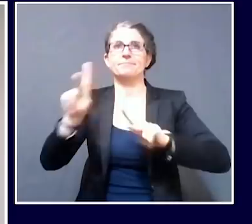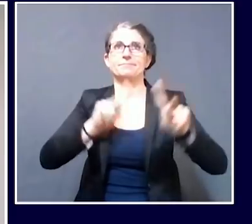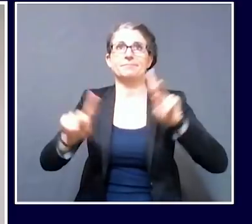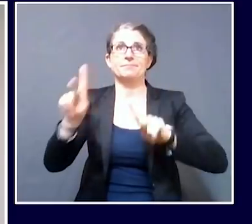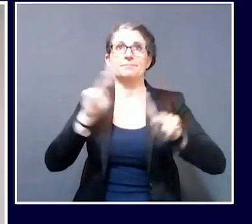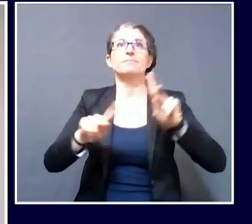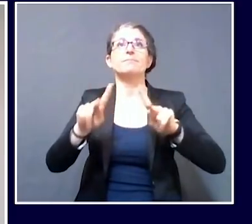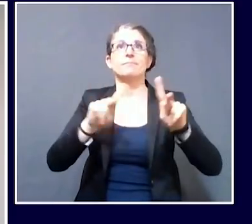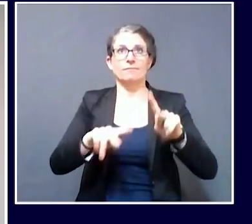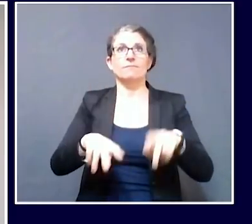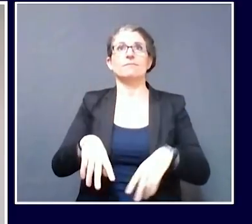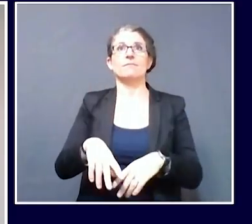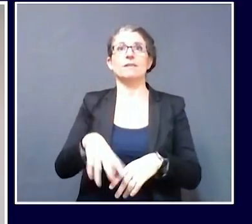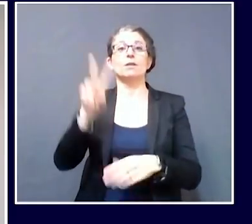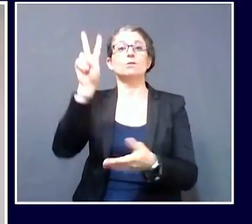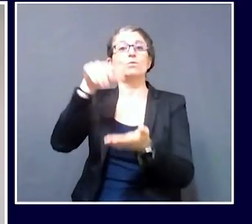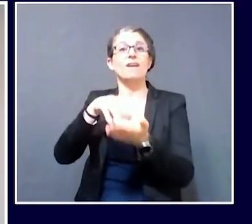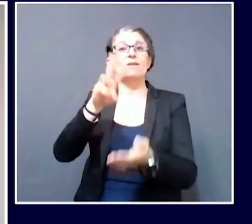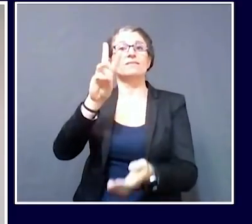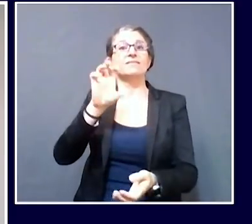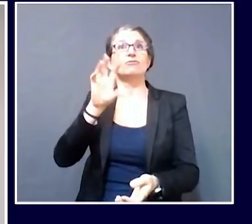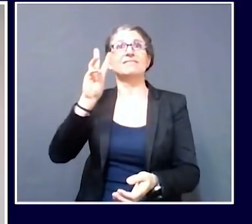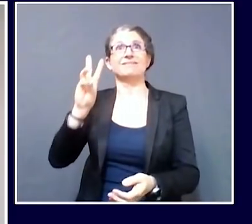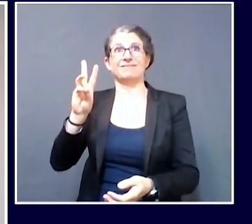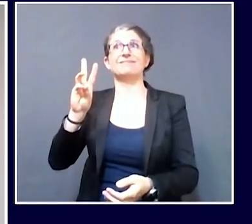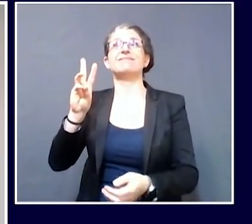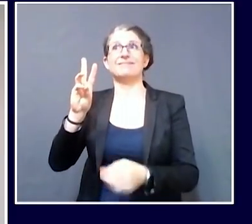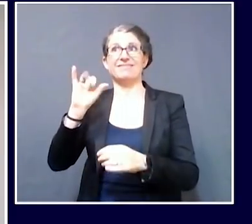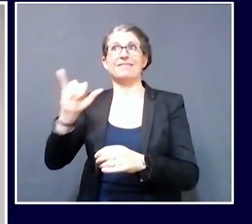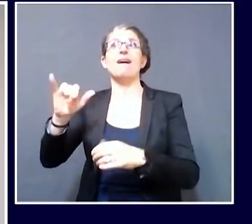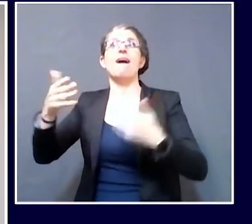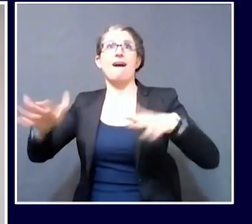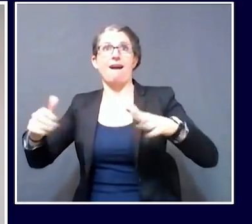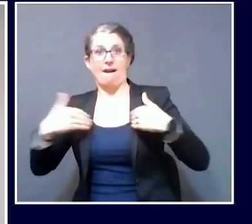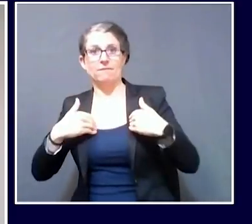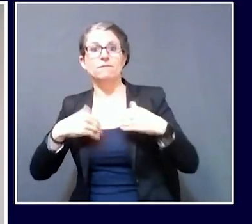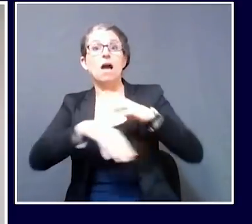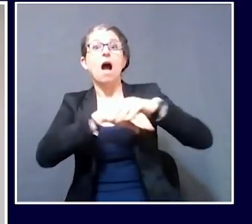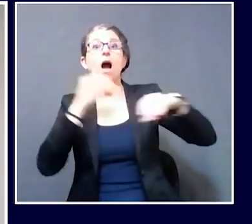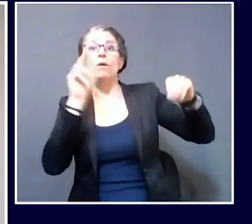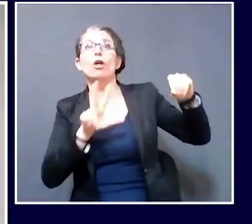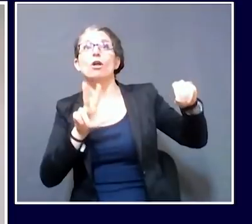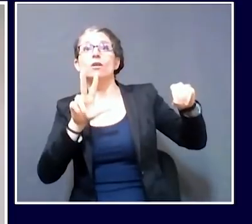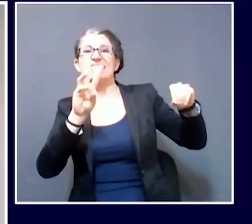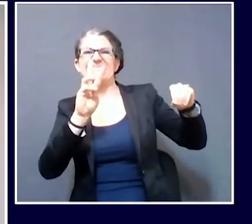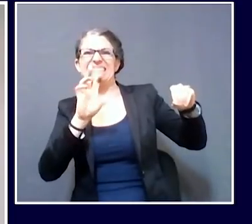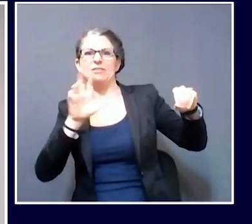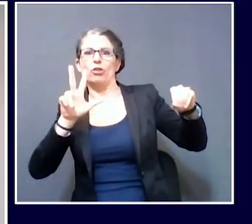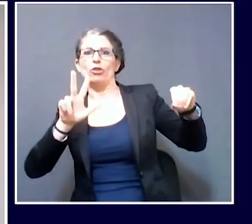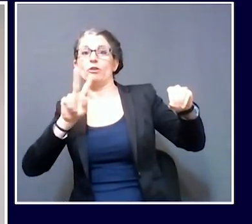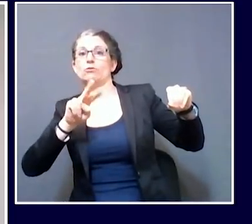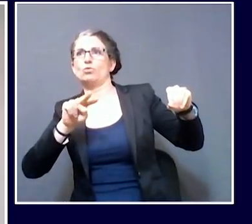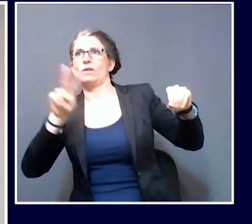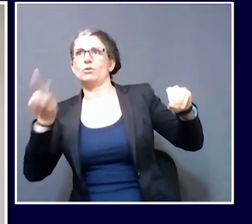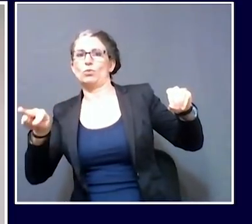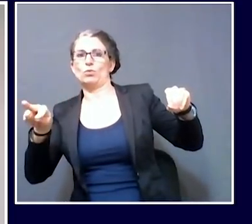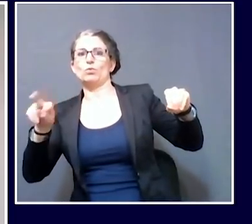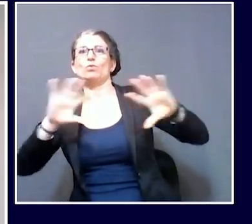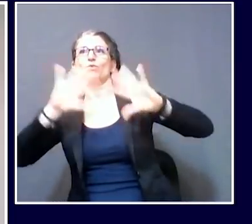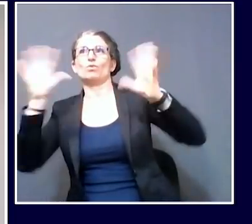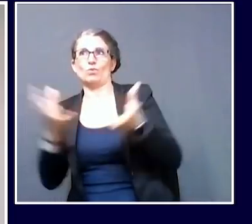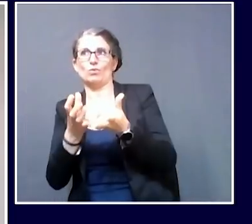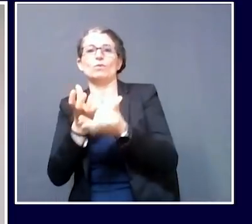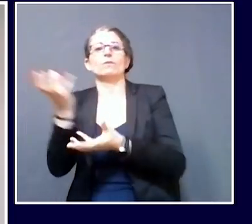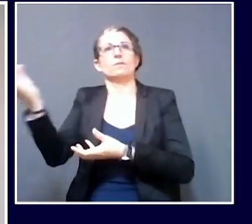comprised 2,322 confirmed cases and 284 probable cases.